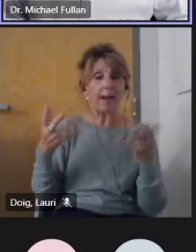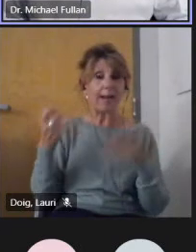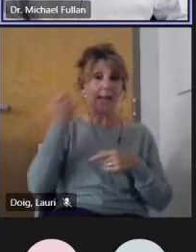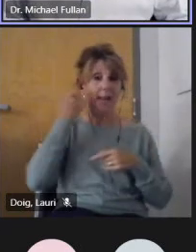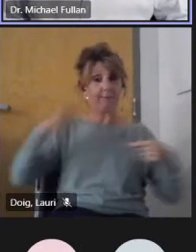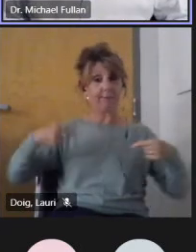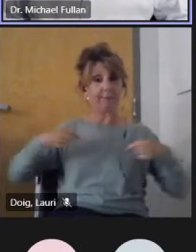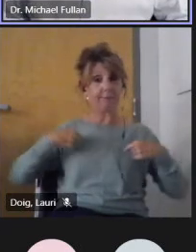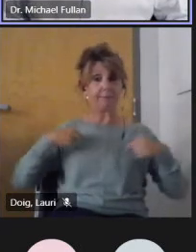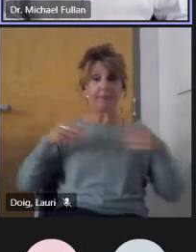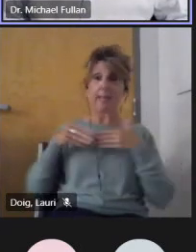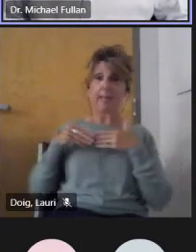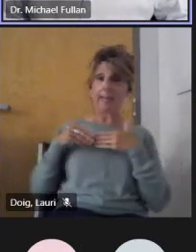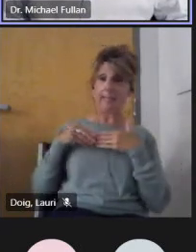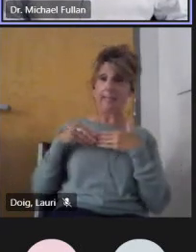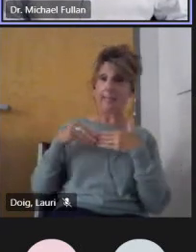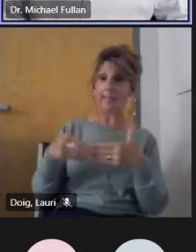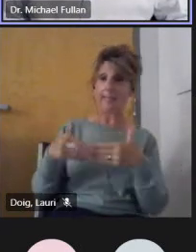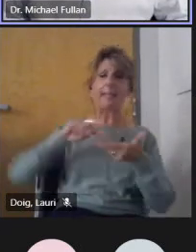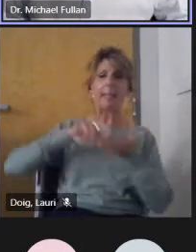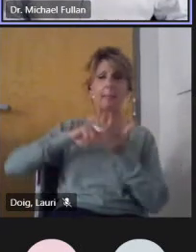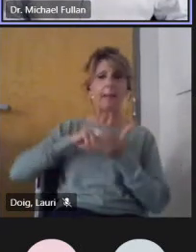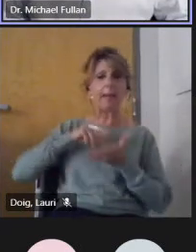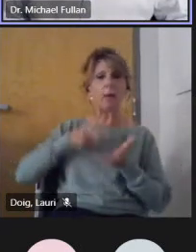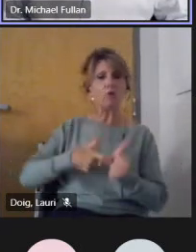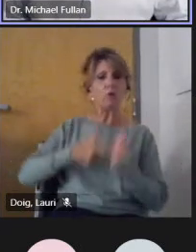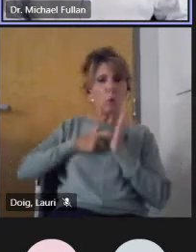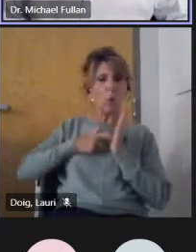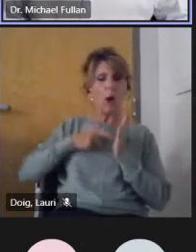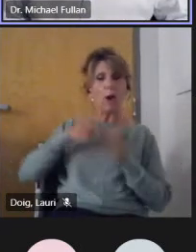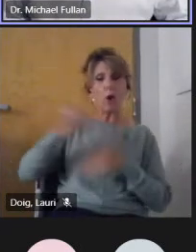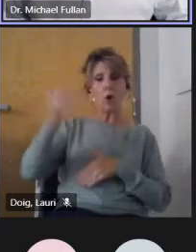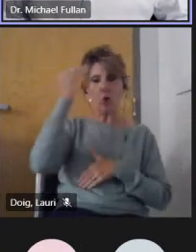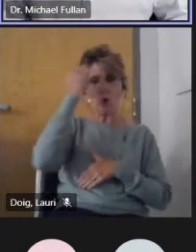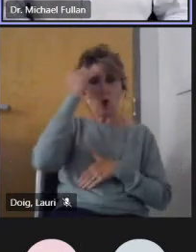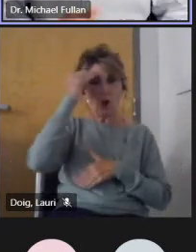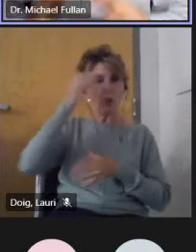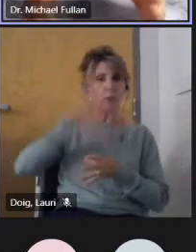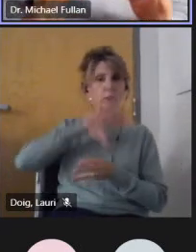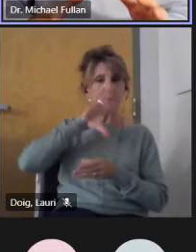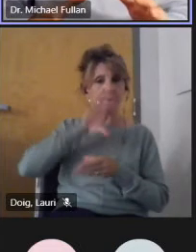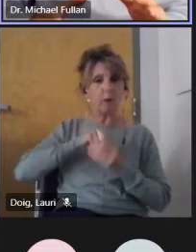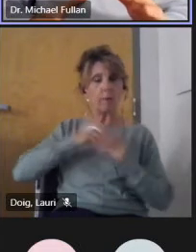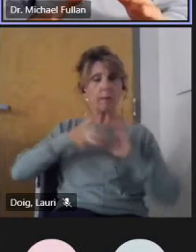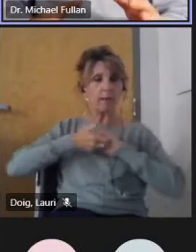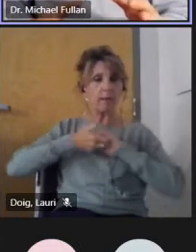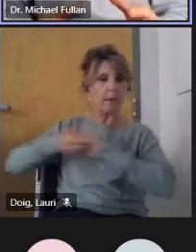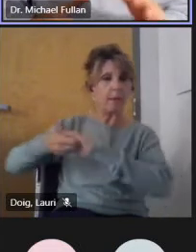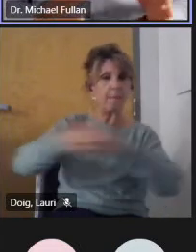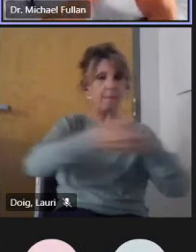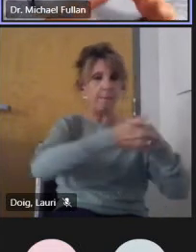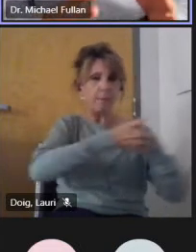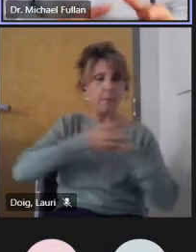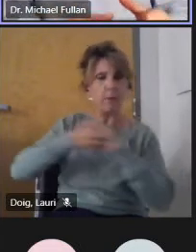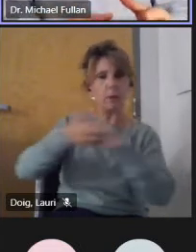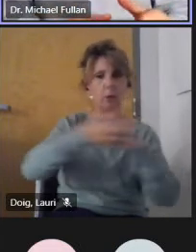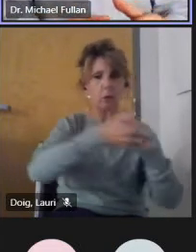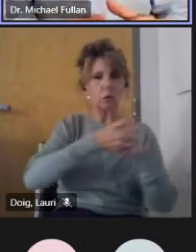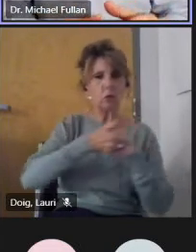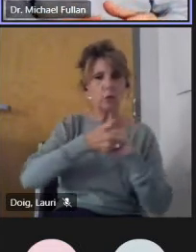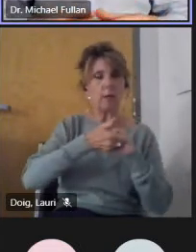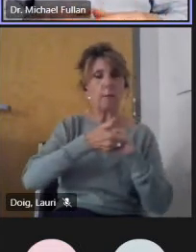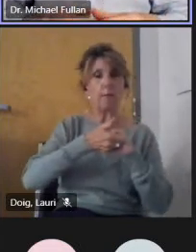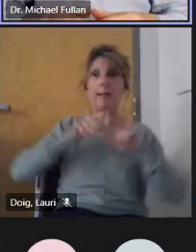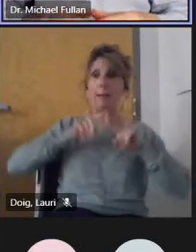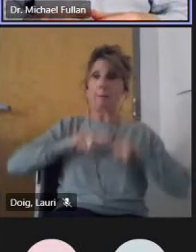you have to lead with knowledge, involvement and partnership and with the essence of the context, context you happen to be in.